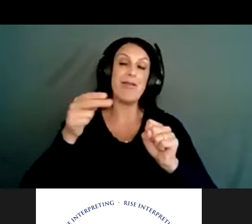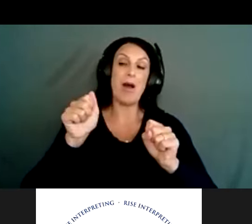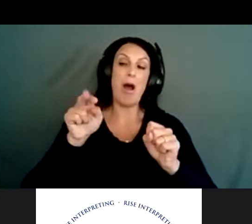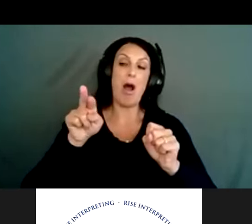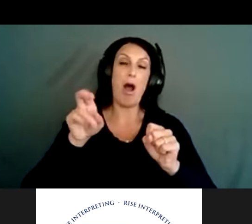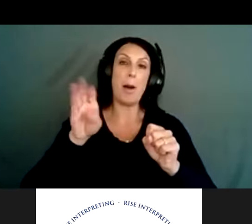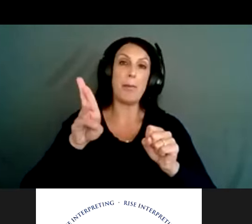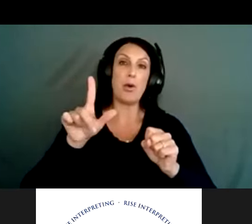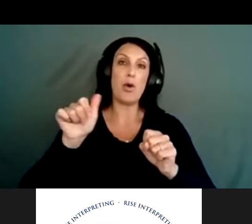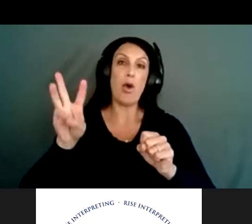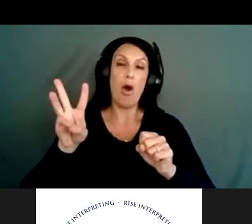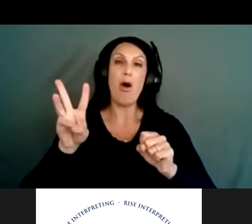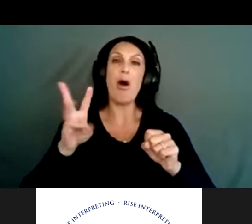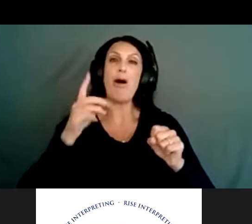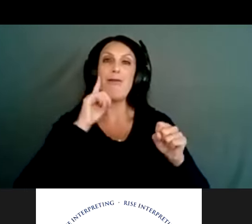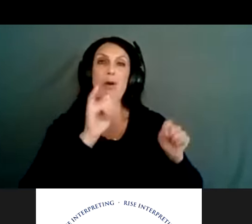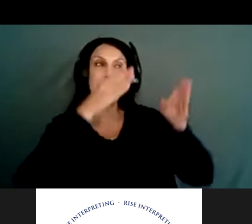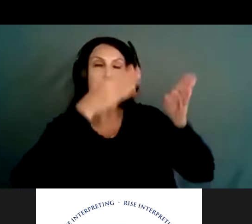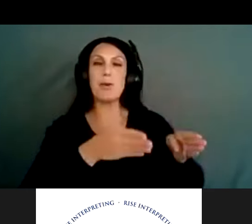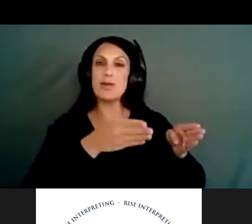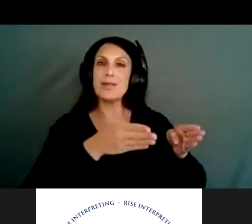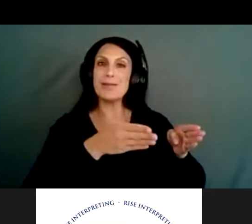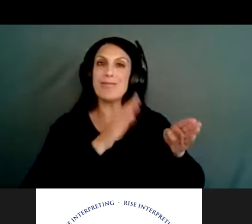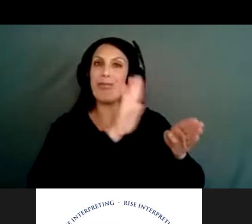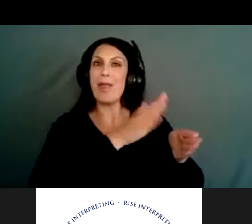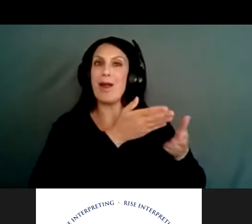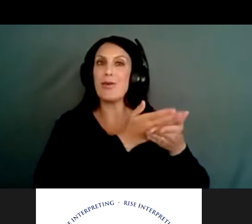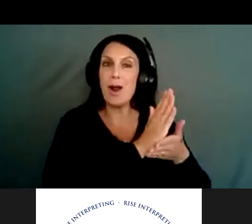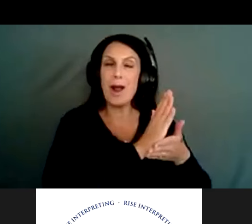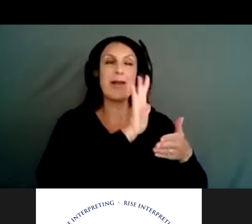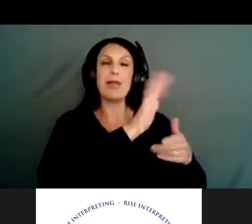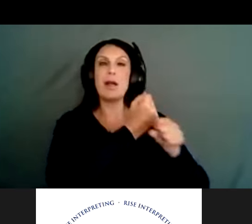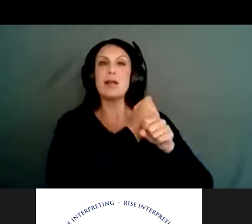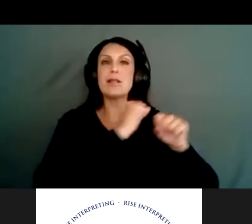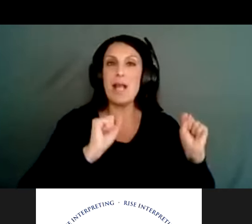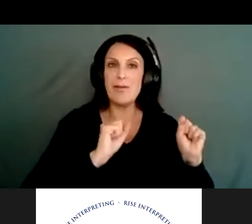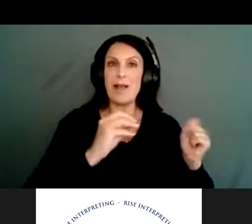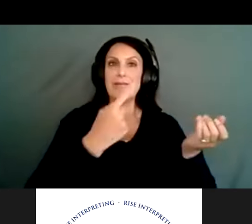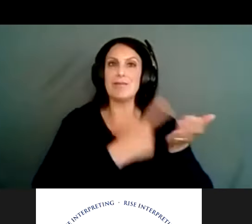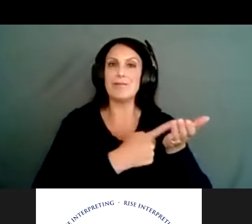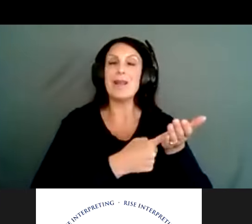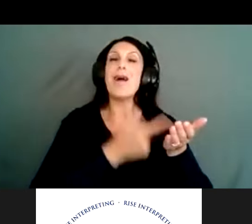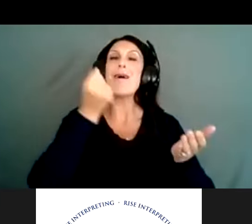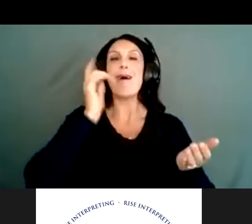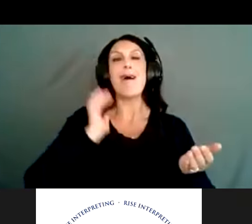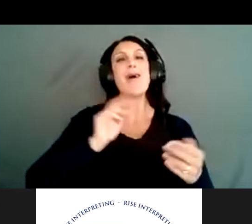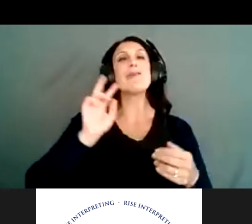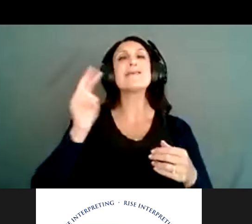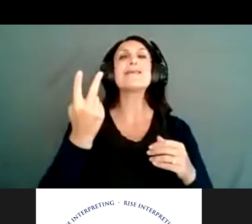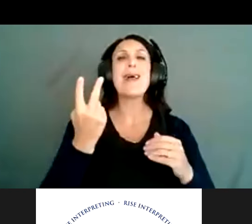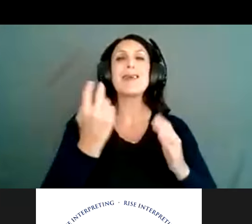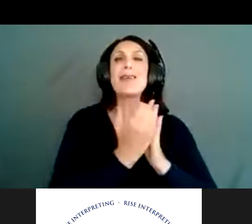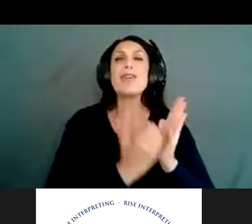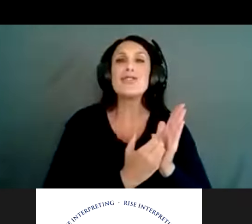individual's rights without, you know, getting into this conversation about Second Amendment rights and allows it to be a partnership